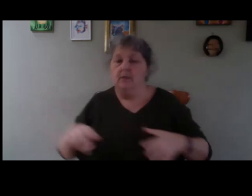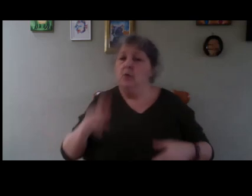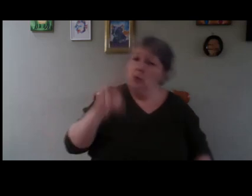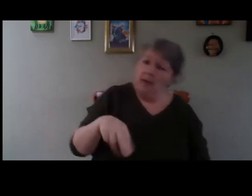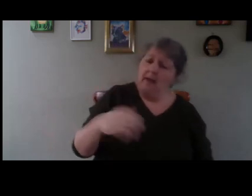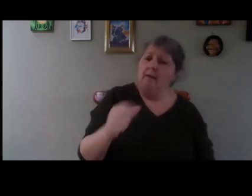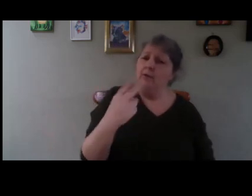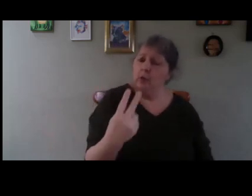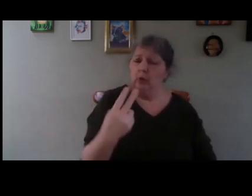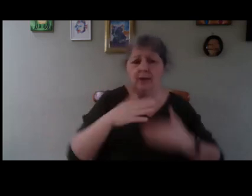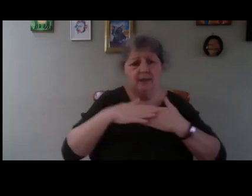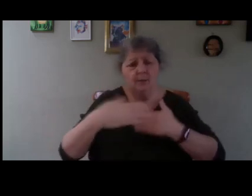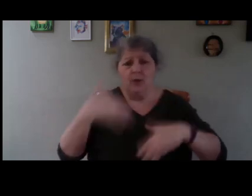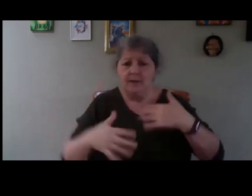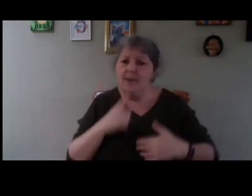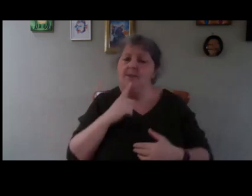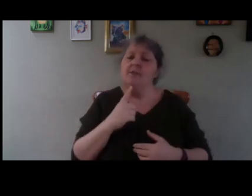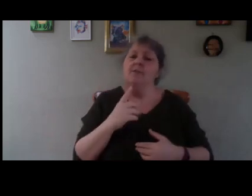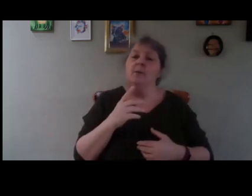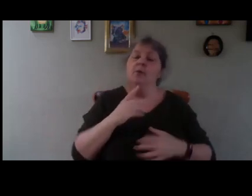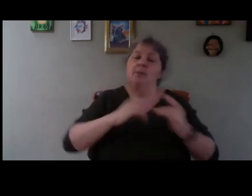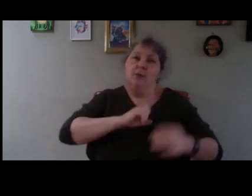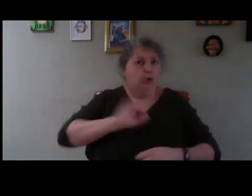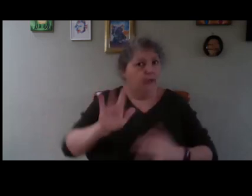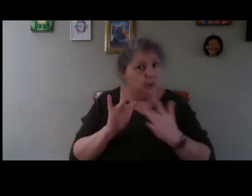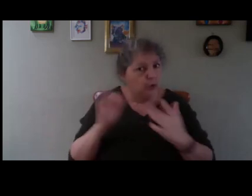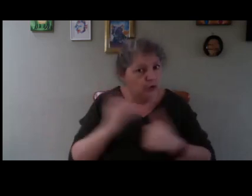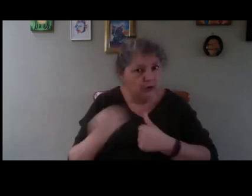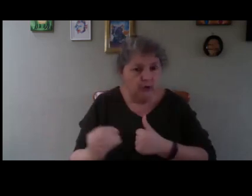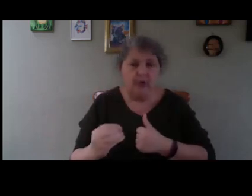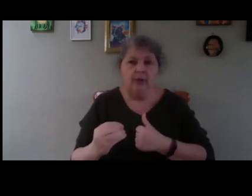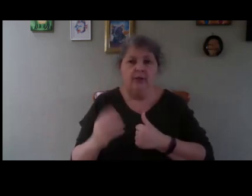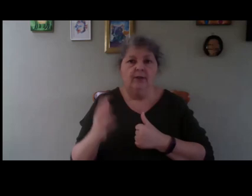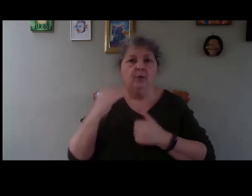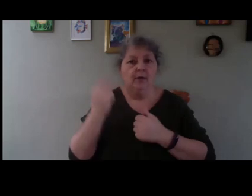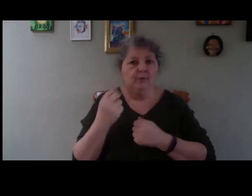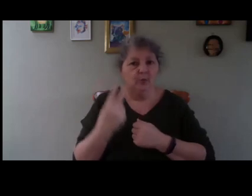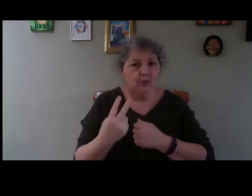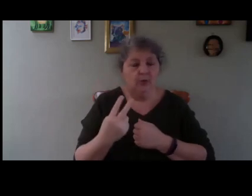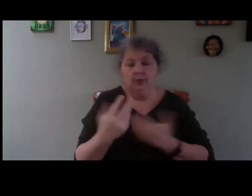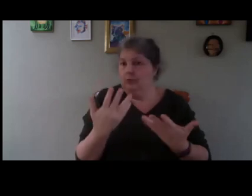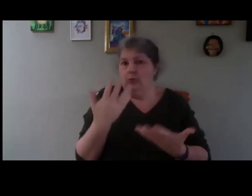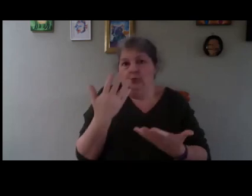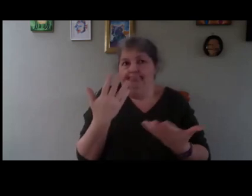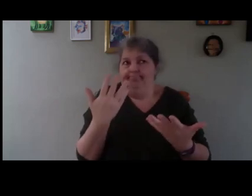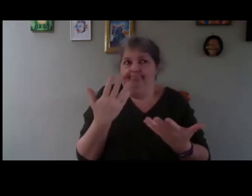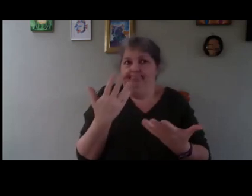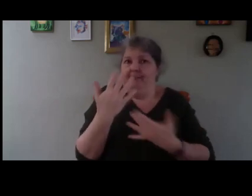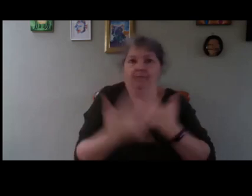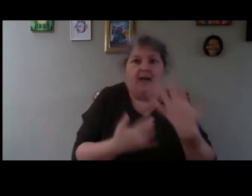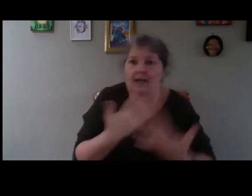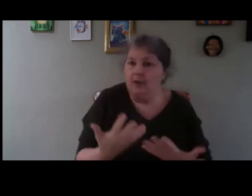if you have to make sure that they don't touch each other because then that goes into fire so be careful but